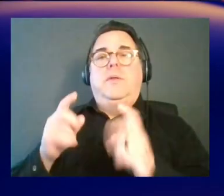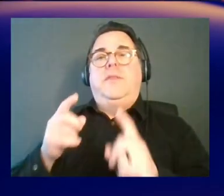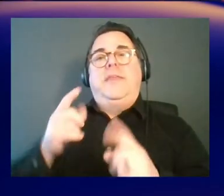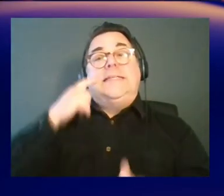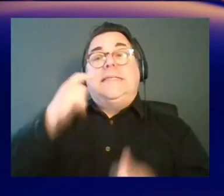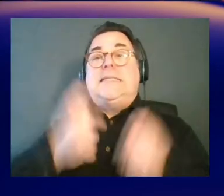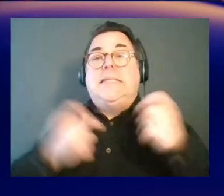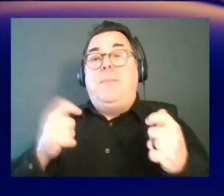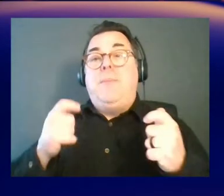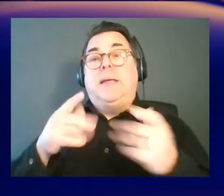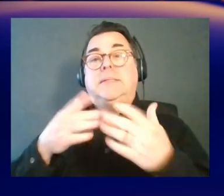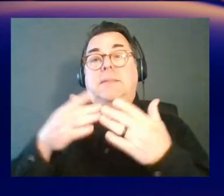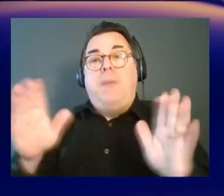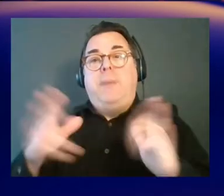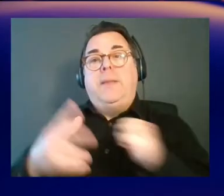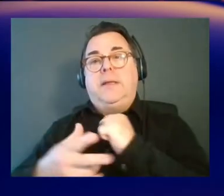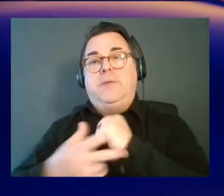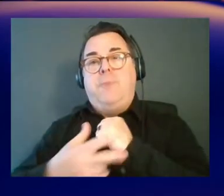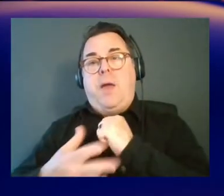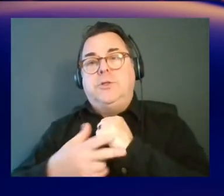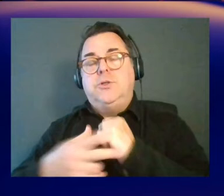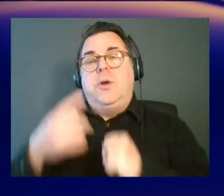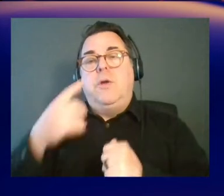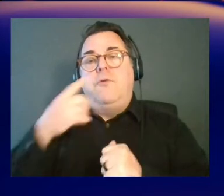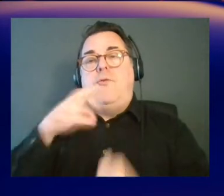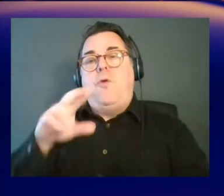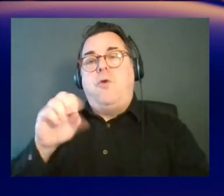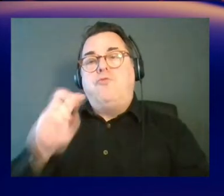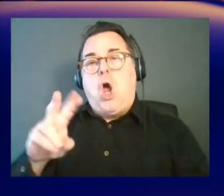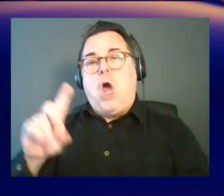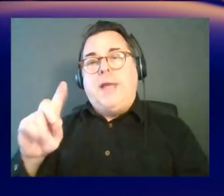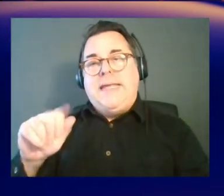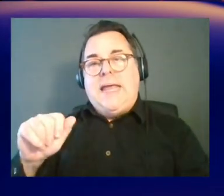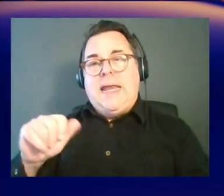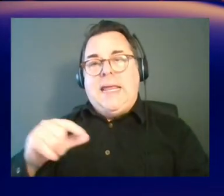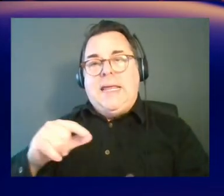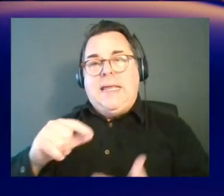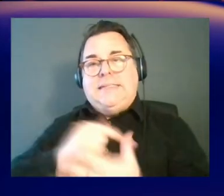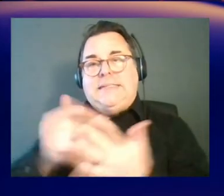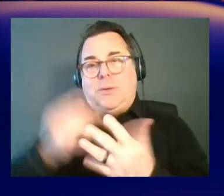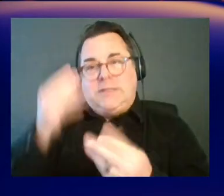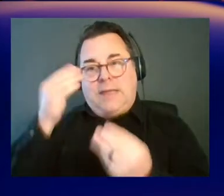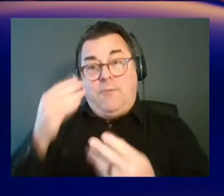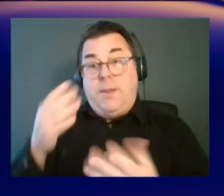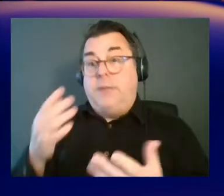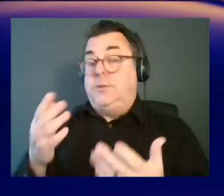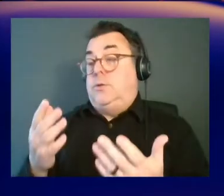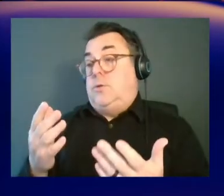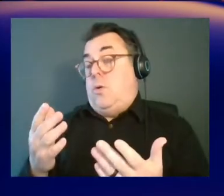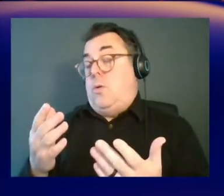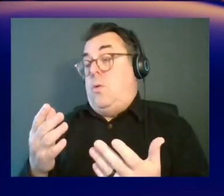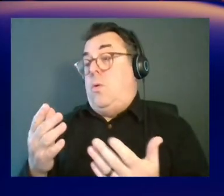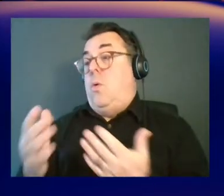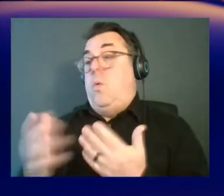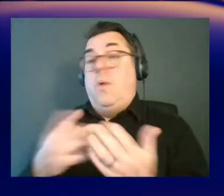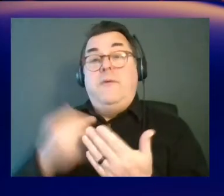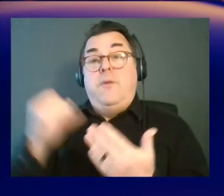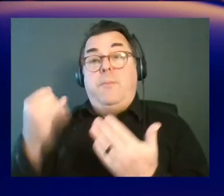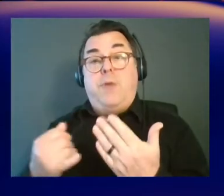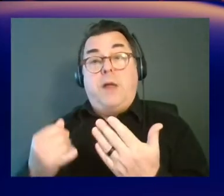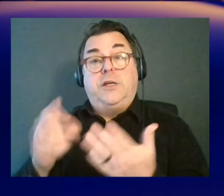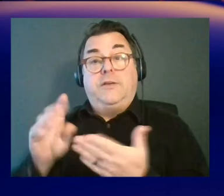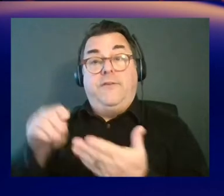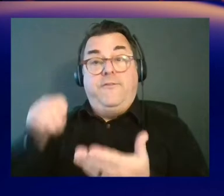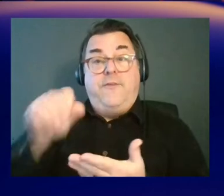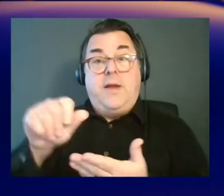public repository of raw genomic sequencing data. Wow. So any project that has been funded by the